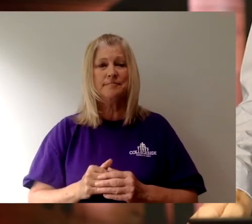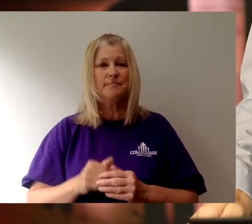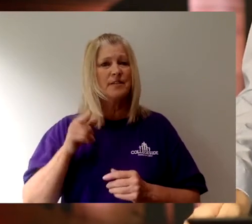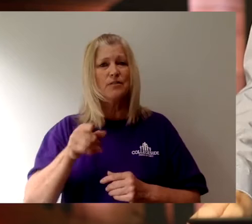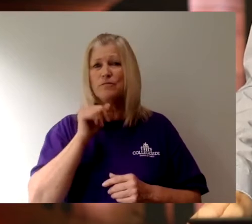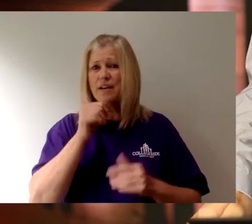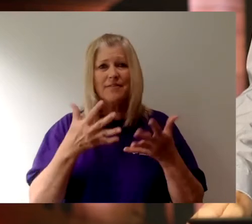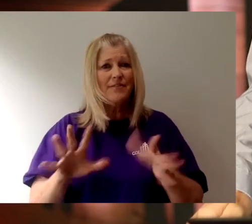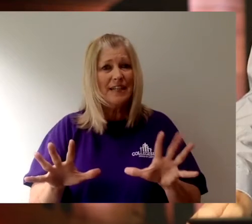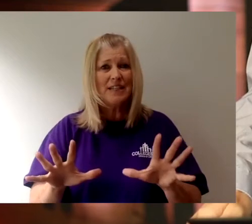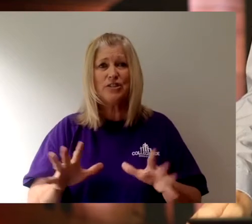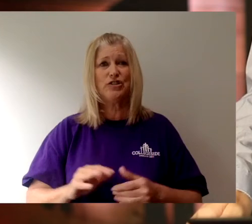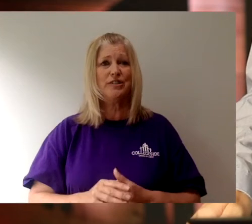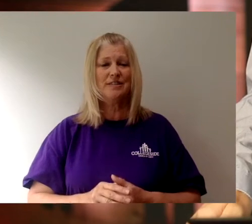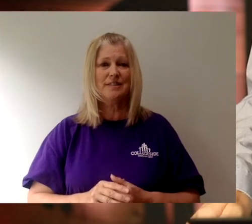You're not done.